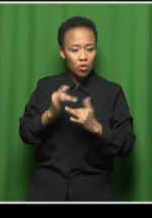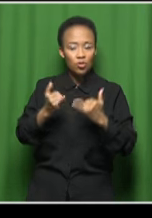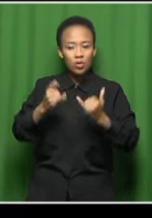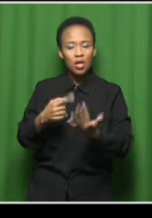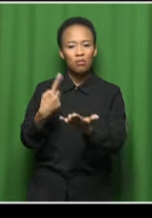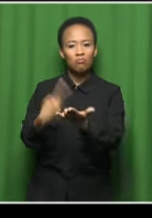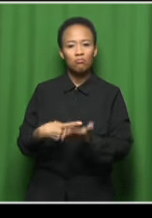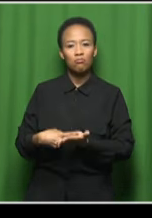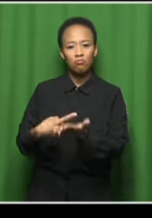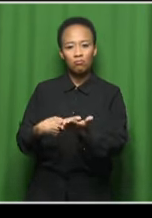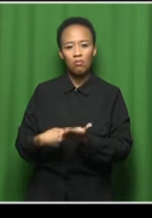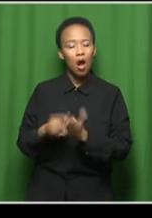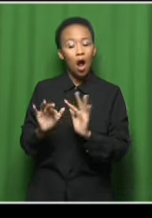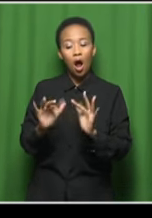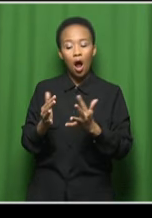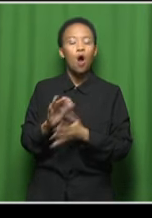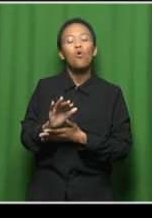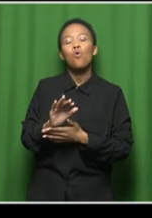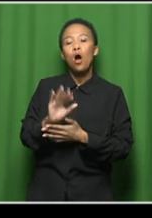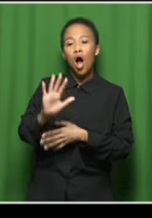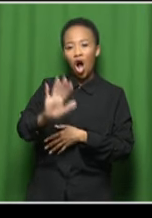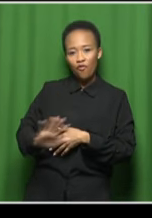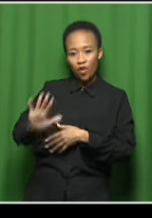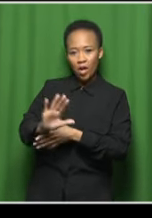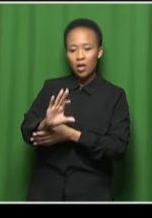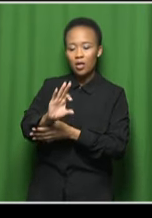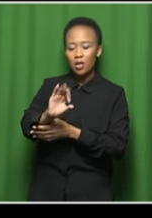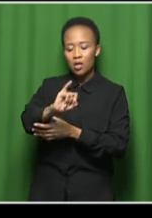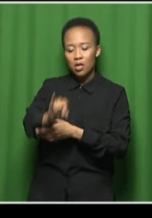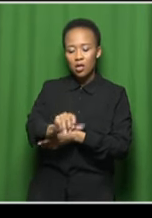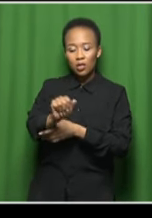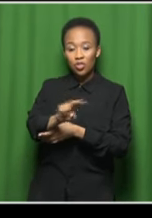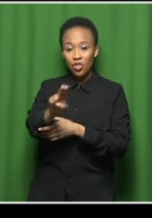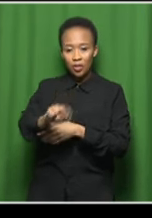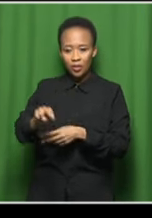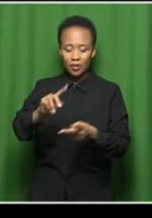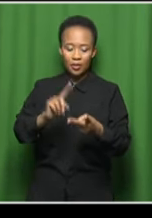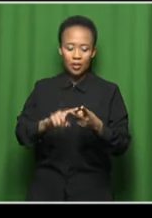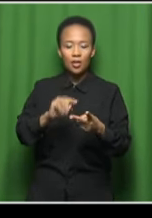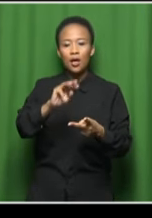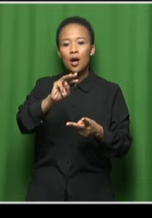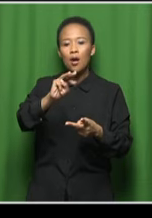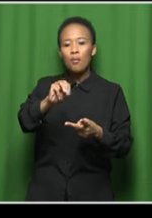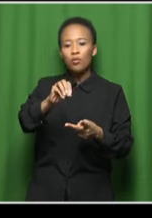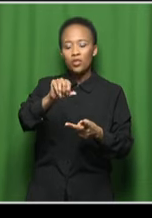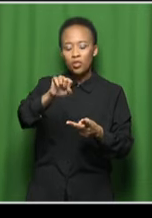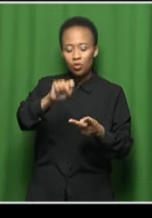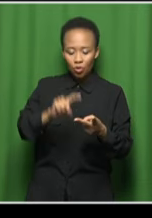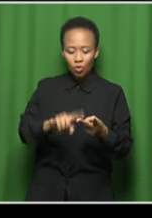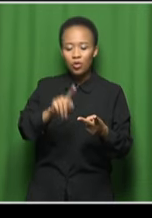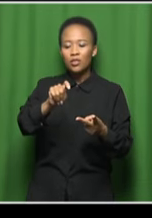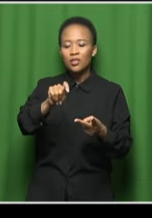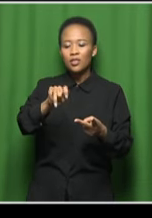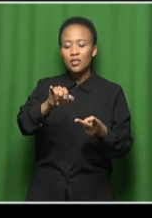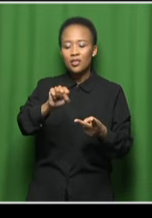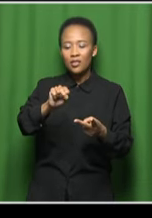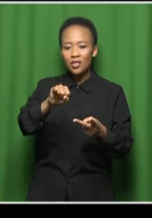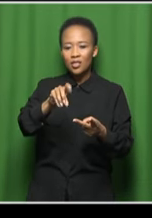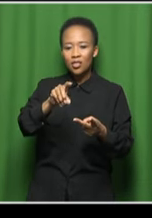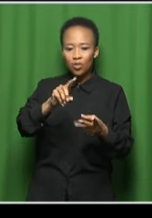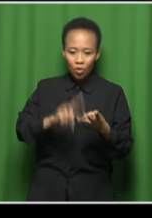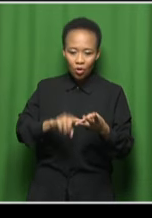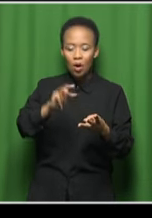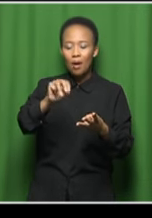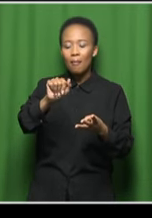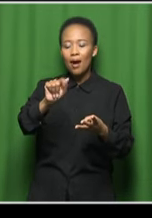South African jazz. Please join me in welcoming Madseko Mosito, Tzidi Somonaheng, Matabo, Masamola and